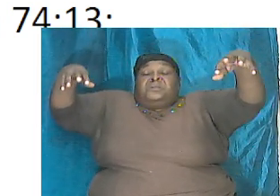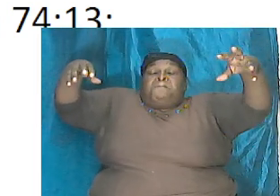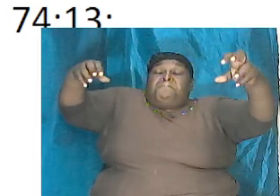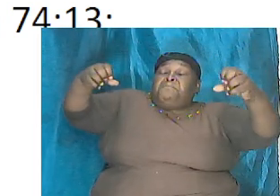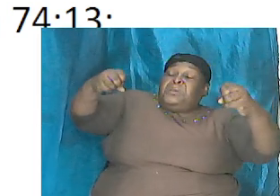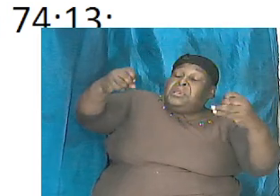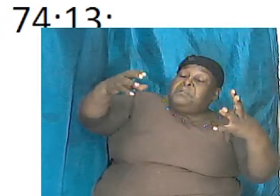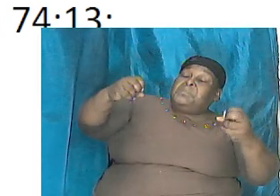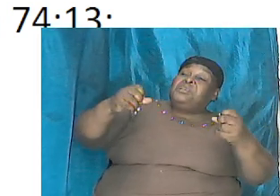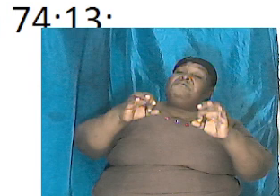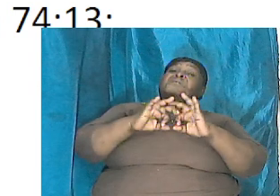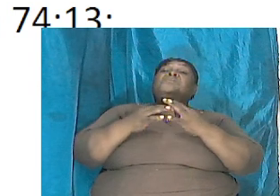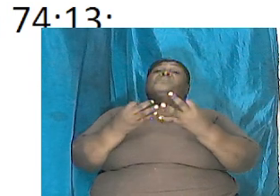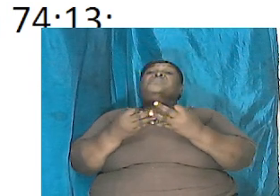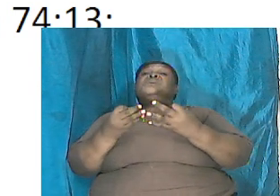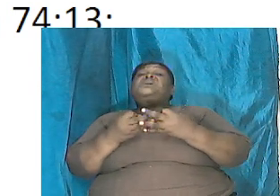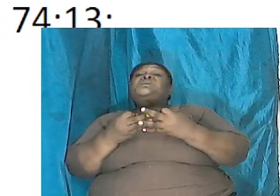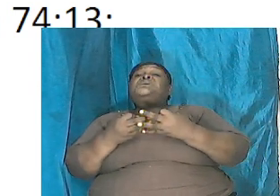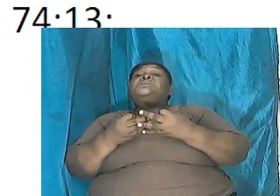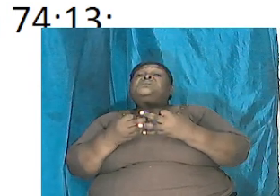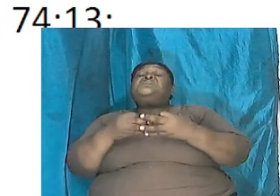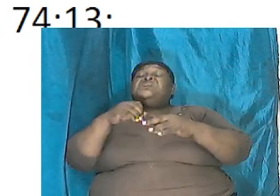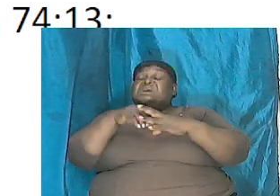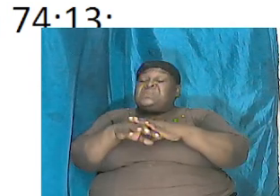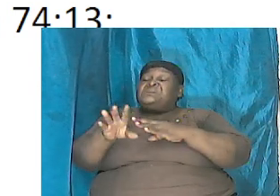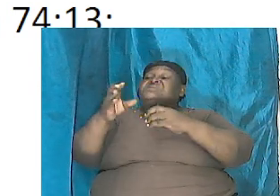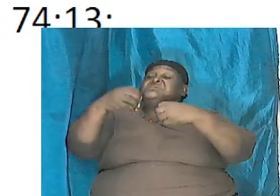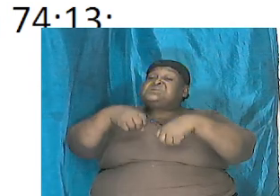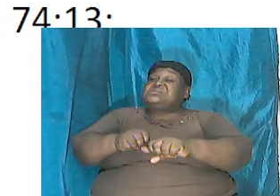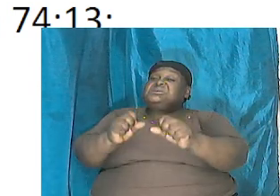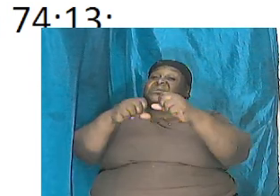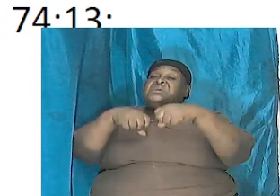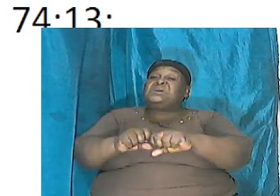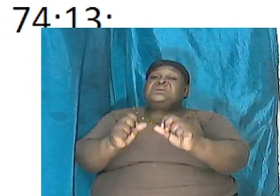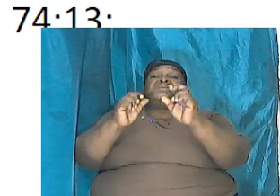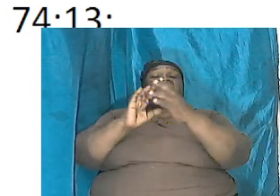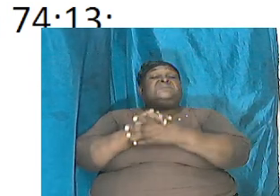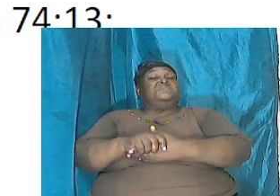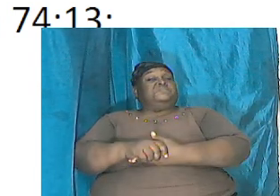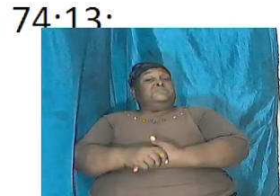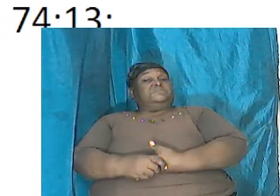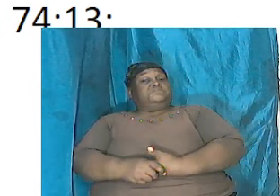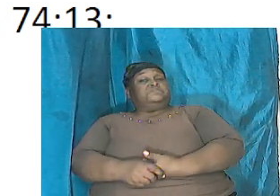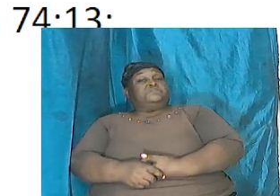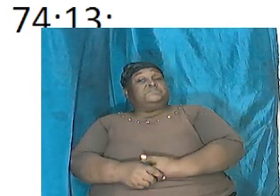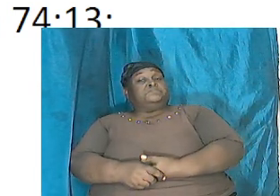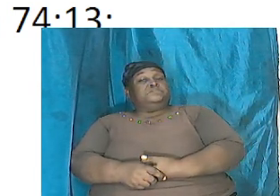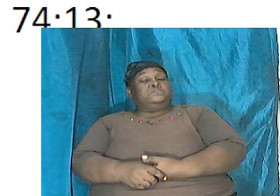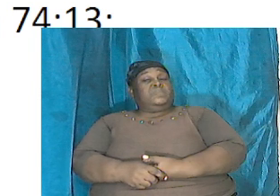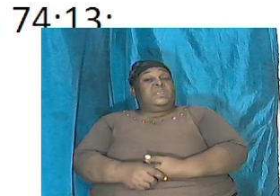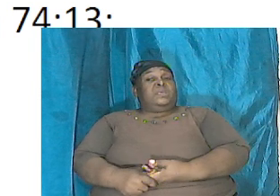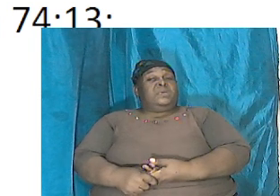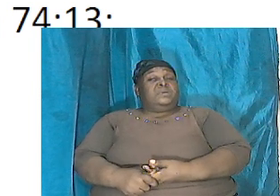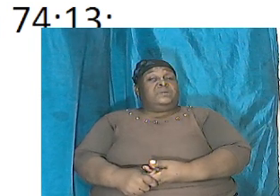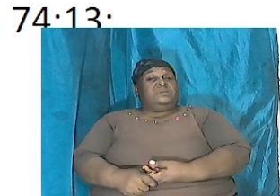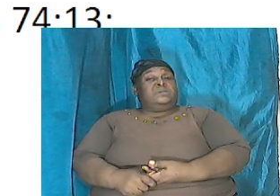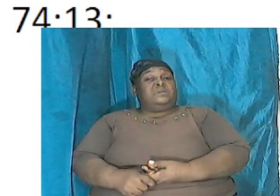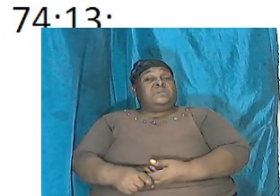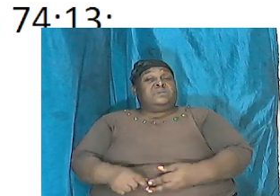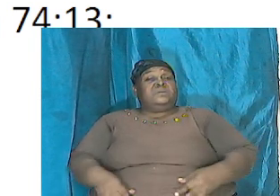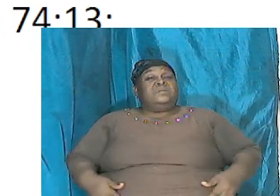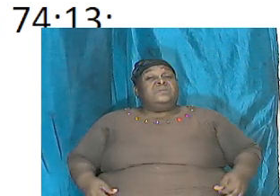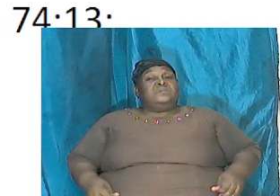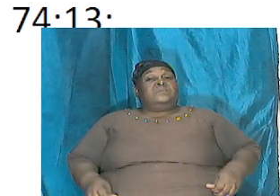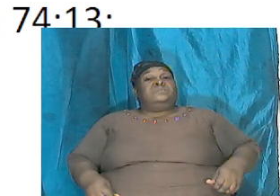that thrive in the sea and psalm 74 and verse 13 we don't have the time to read it Isaiah